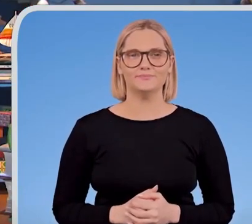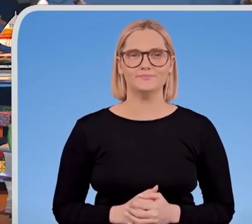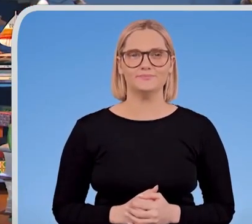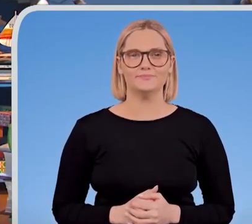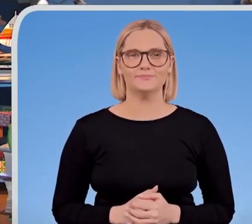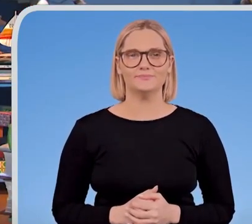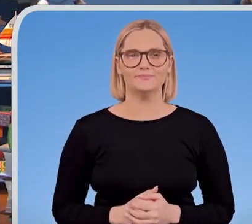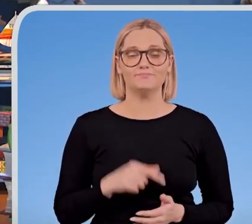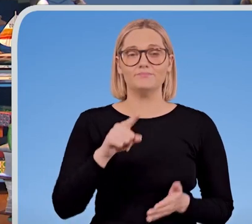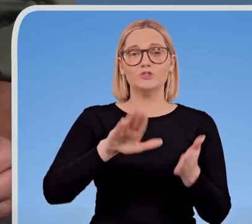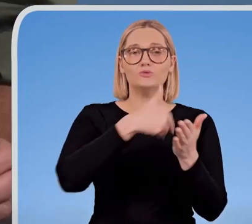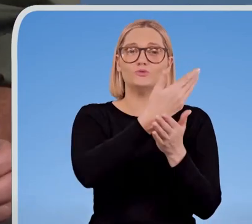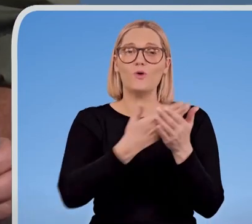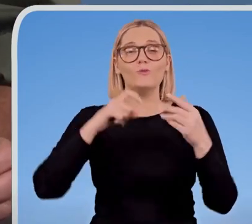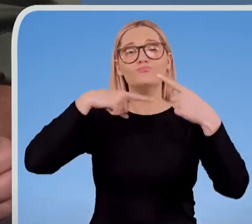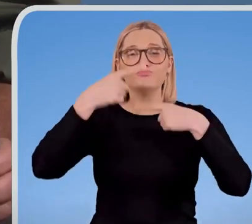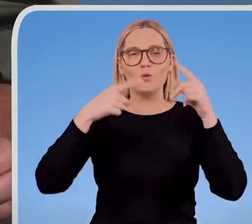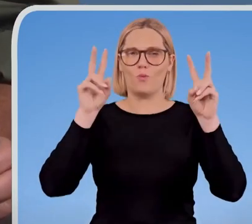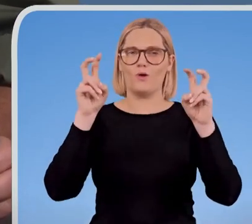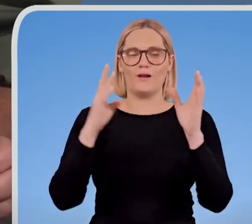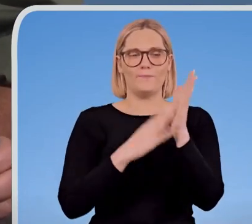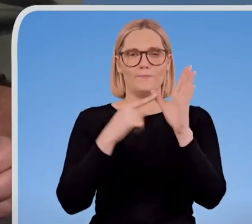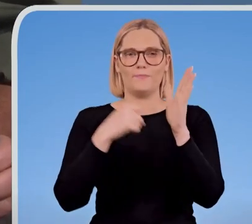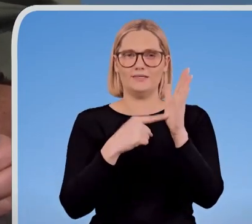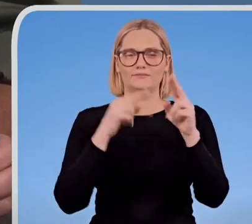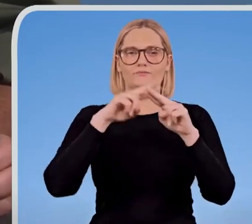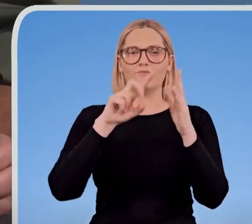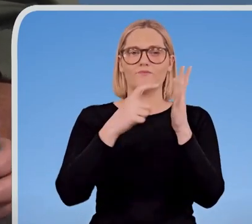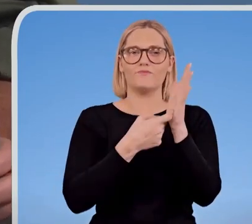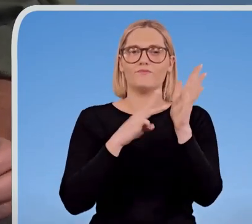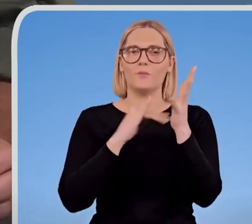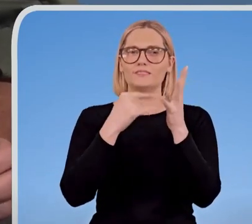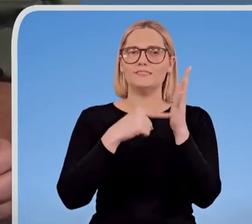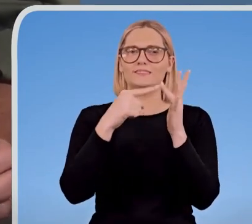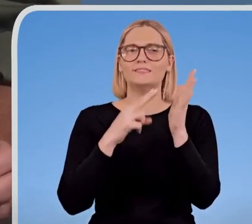The story today is called Matt Formston, Surfing in the Dark.